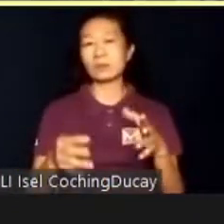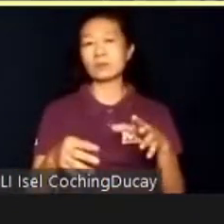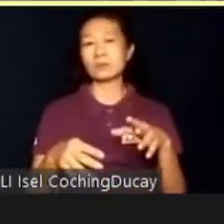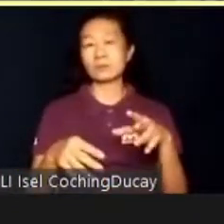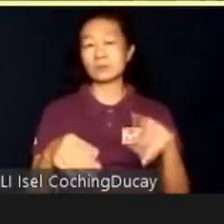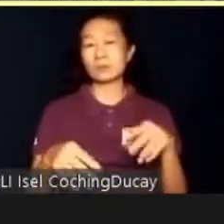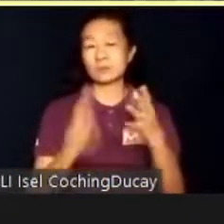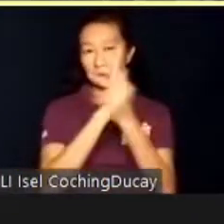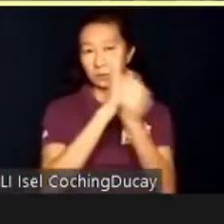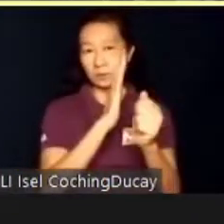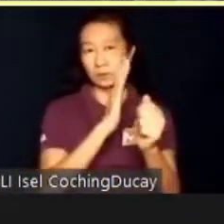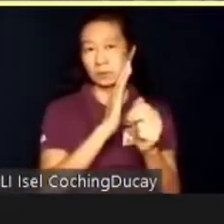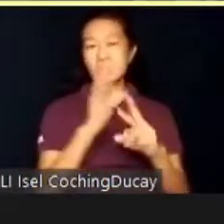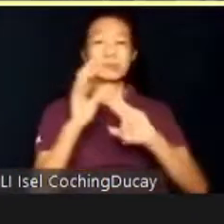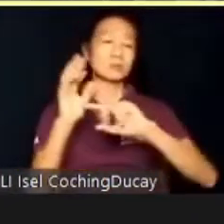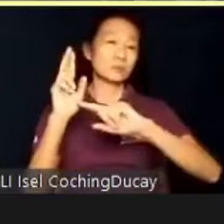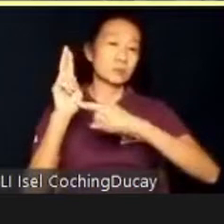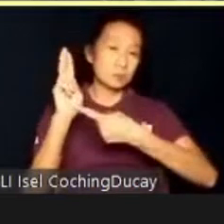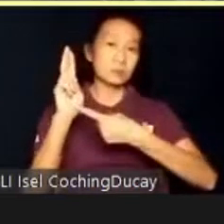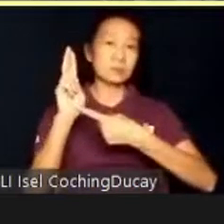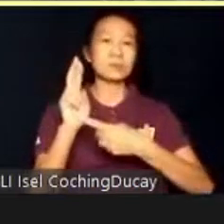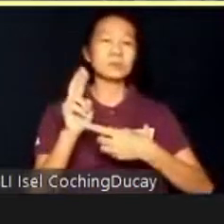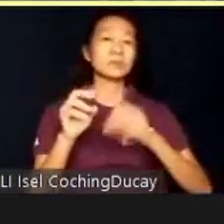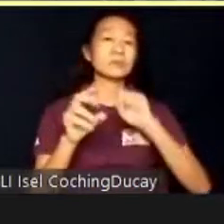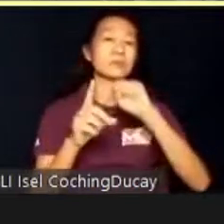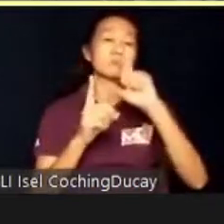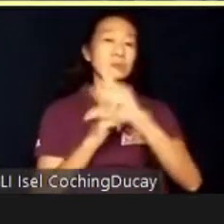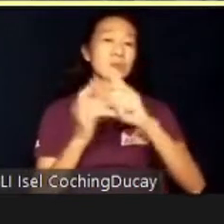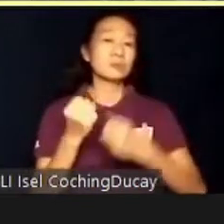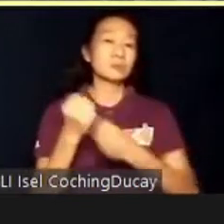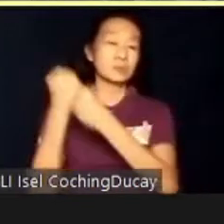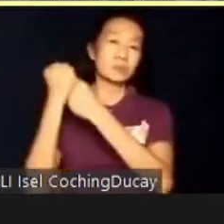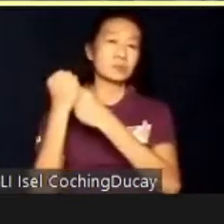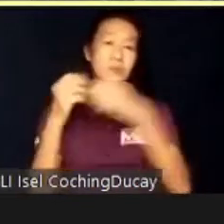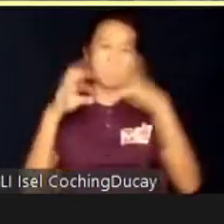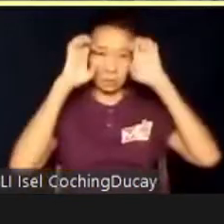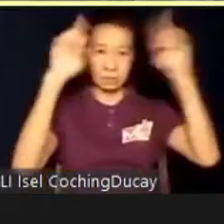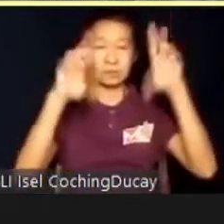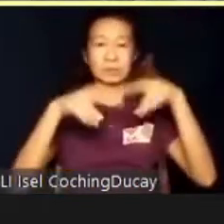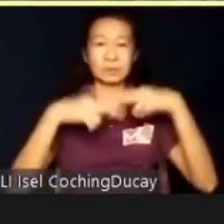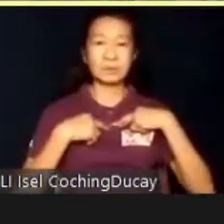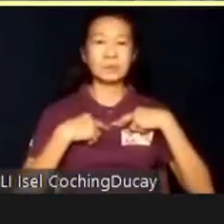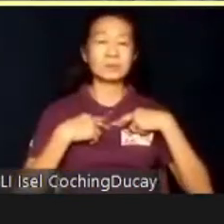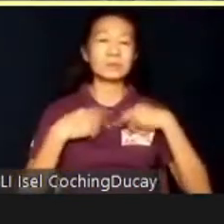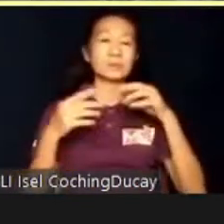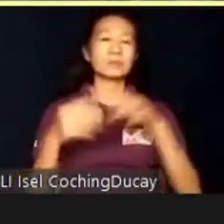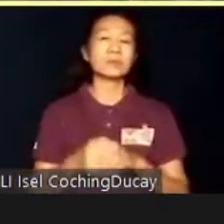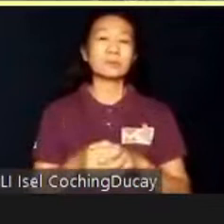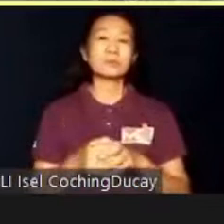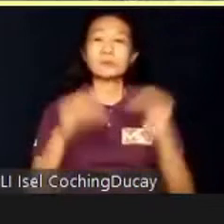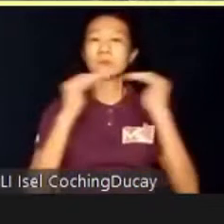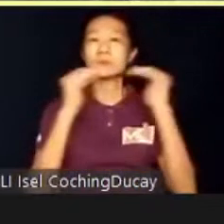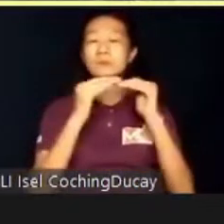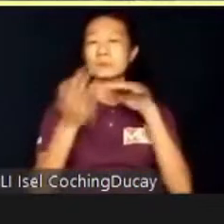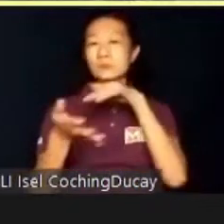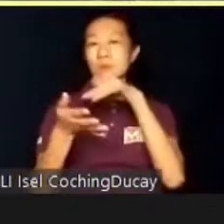resources, social support, and educational services received. Specifically, the study showed